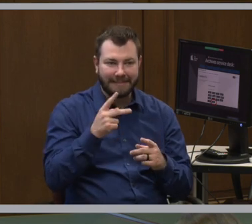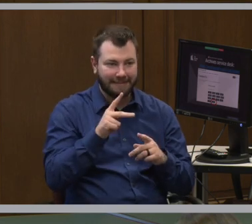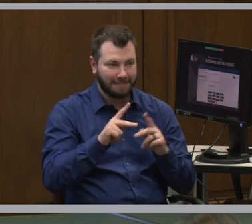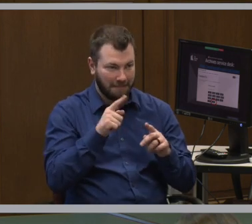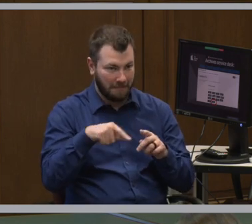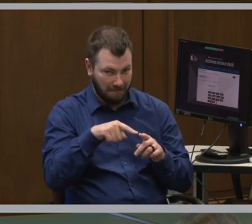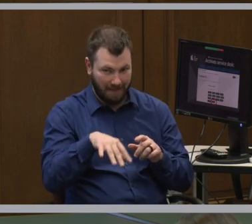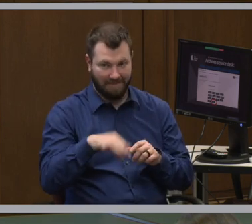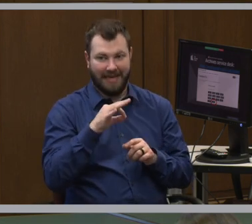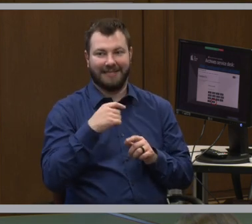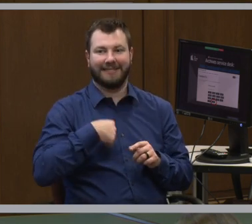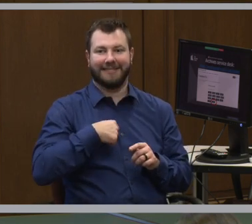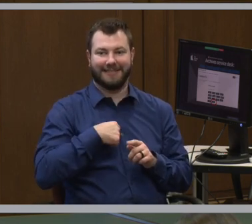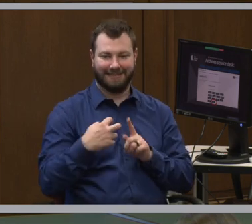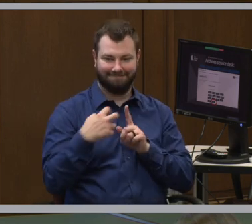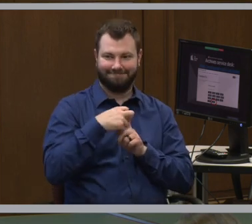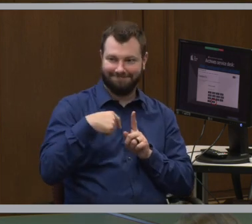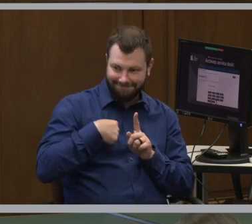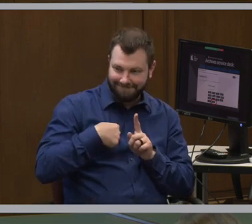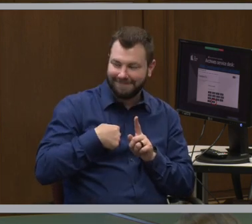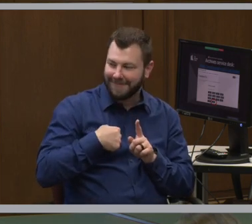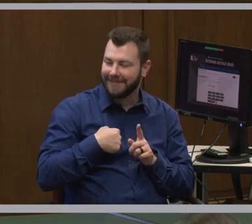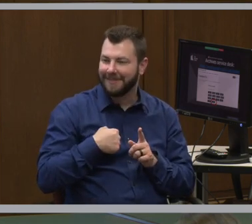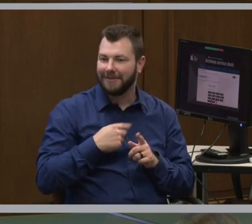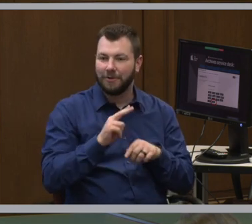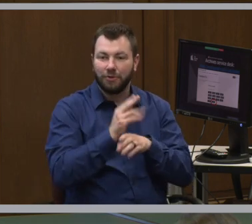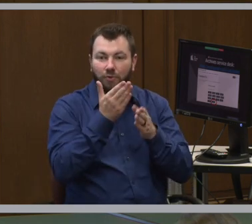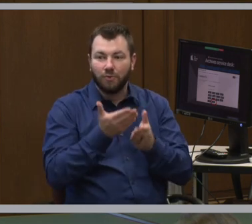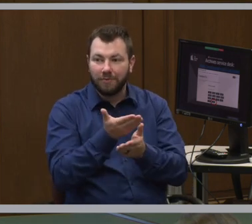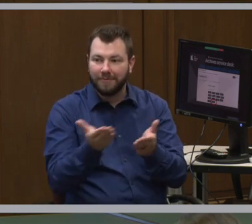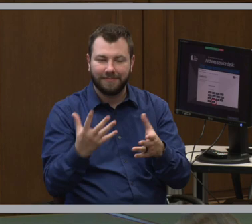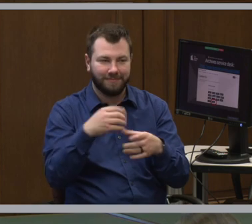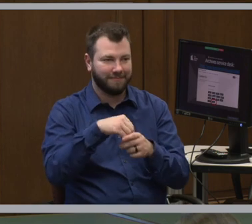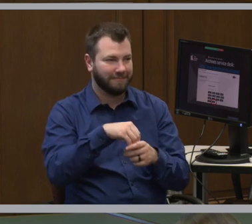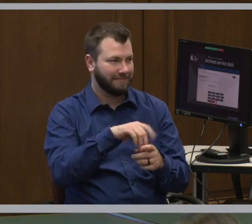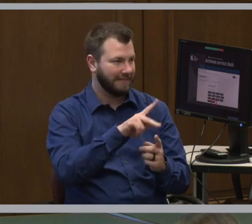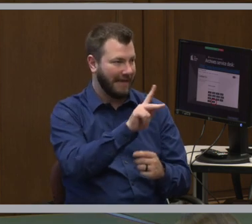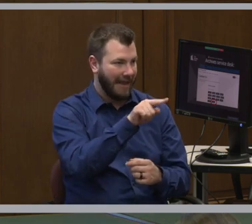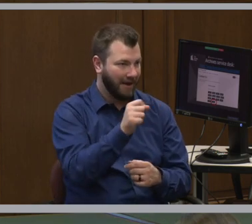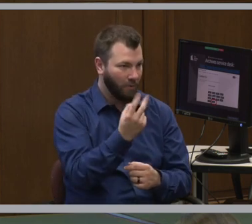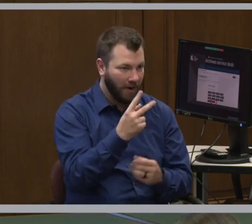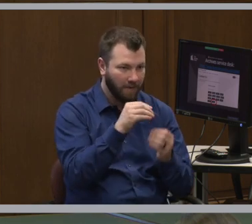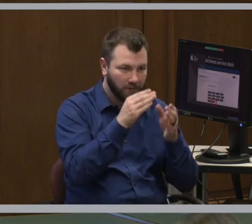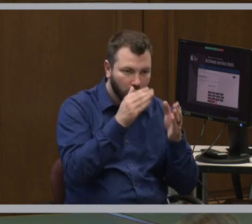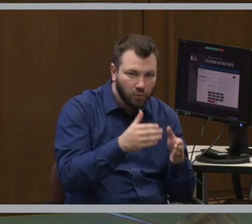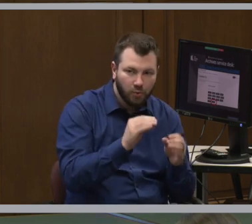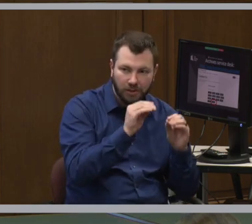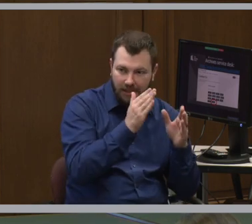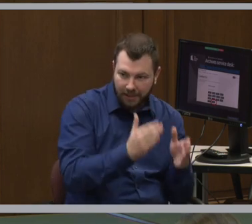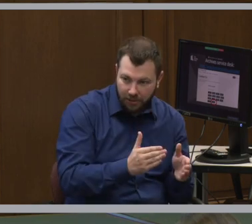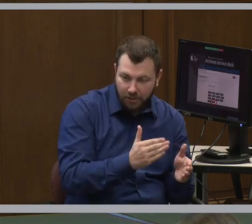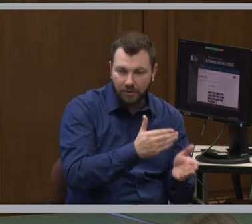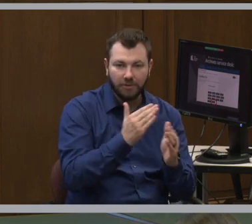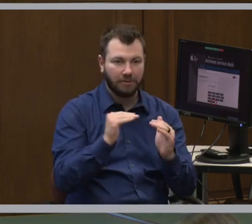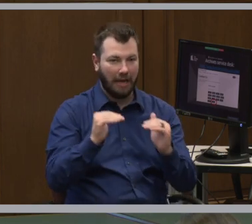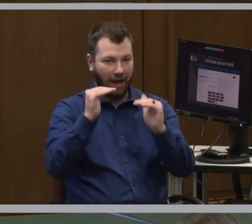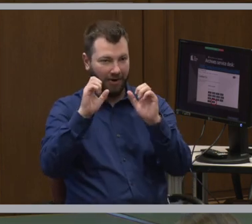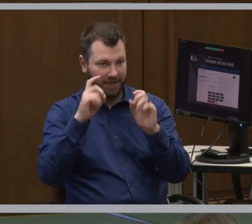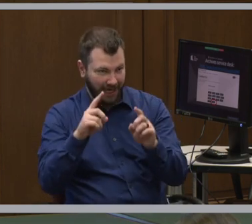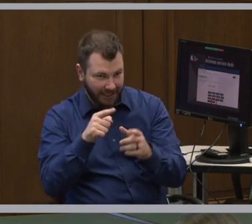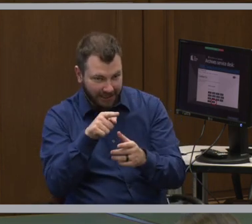us. Our users include everything, everyone from K-12 students and teachers, folks from higher ed,